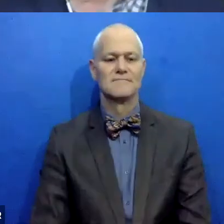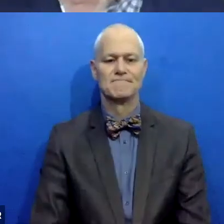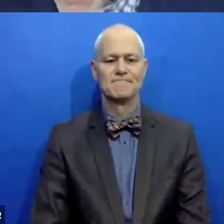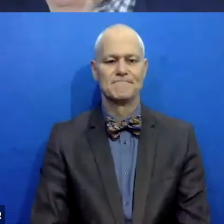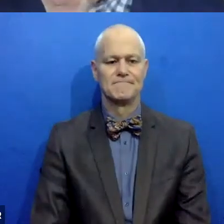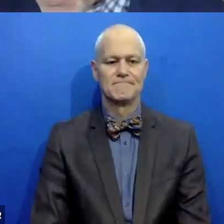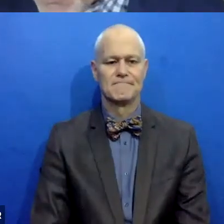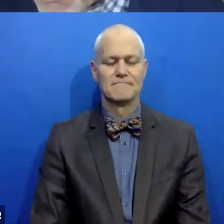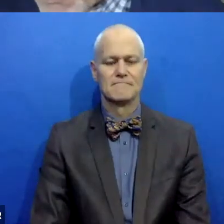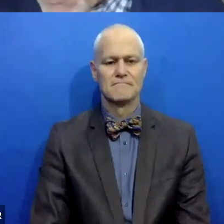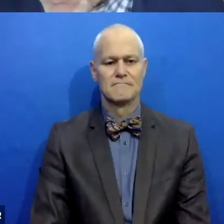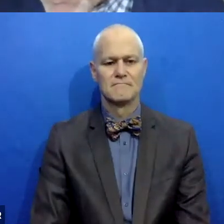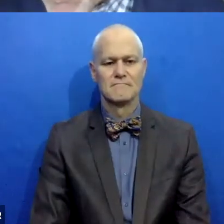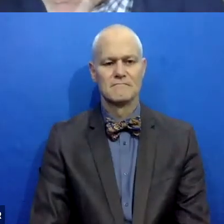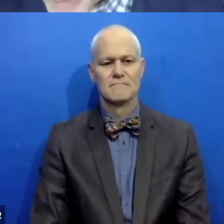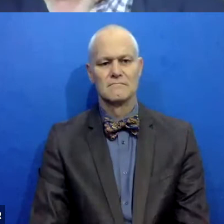Um,